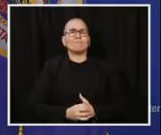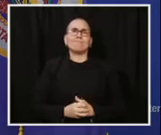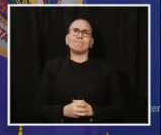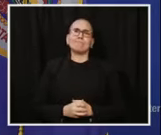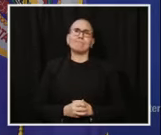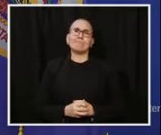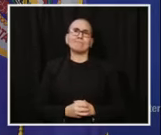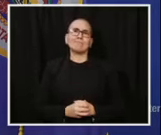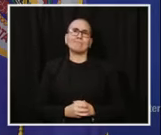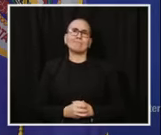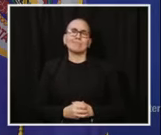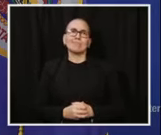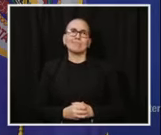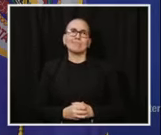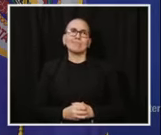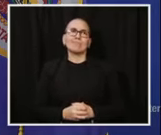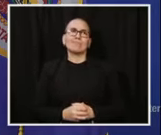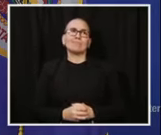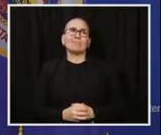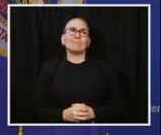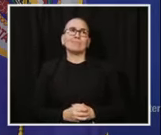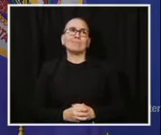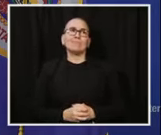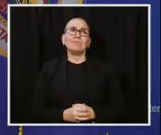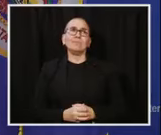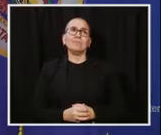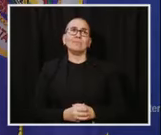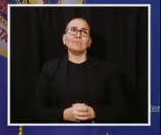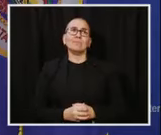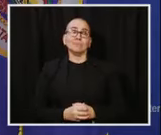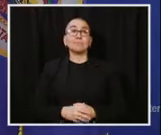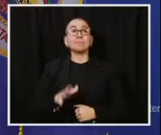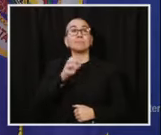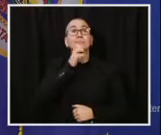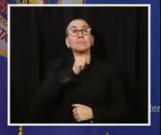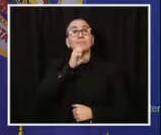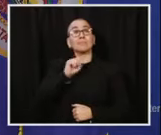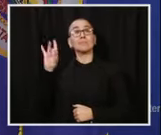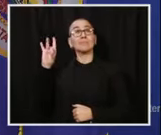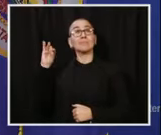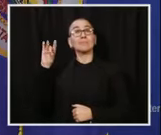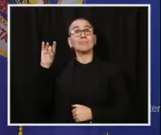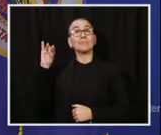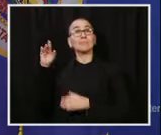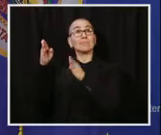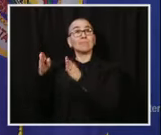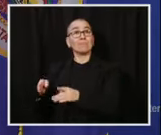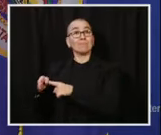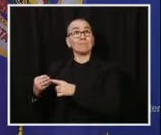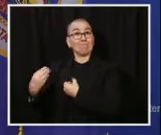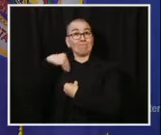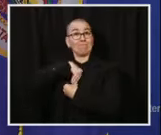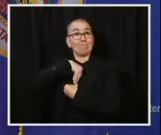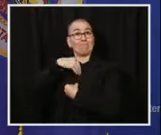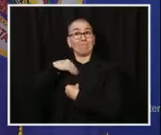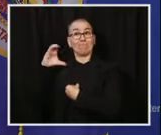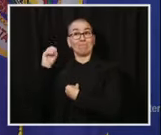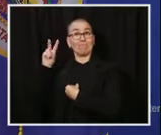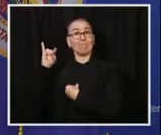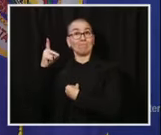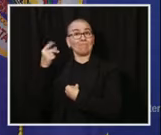to be an 80-year-old resident of a long-term care facility where just because of the nature of that, it makes this disease much more deadly. So